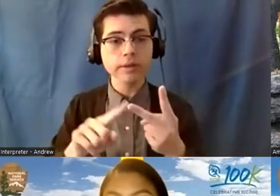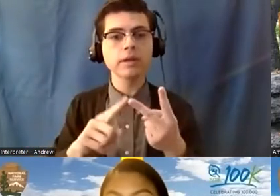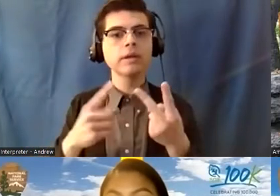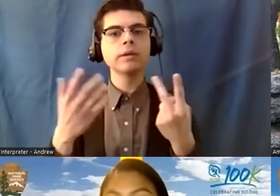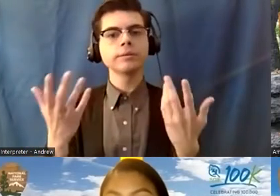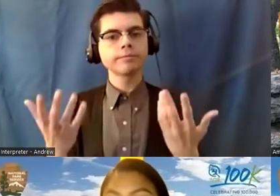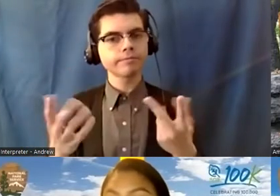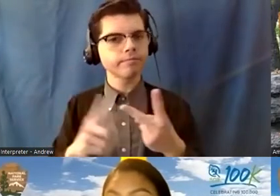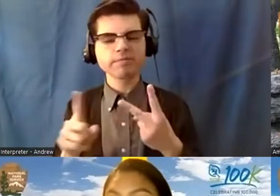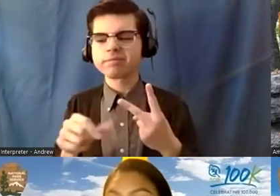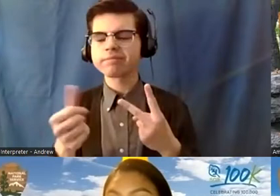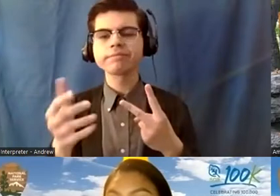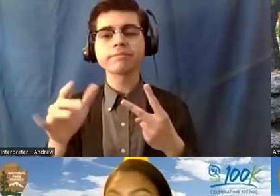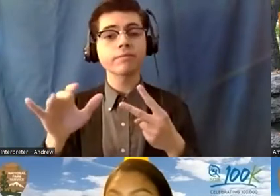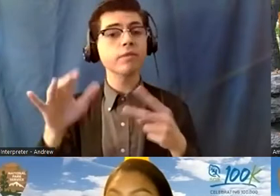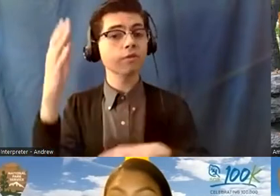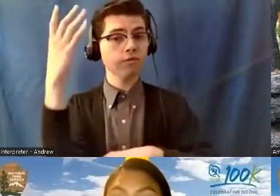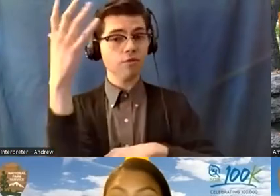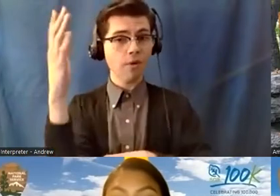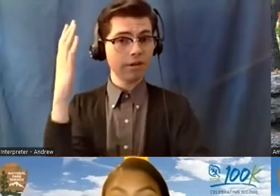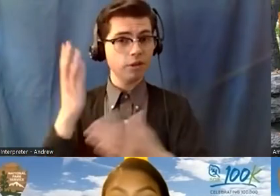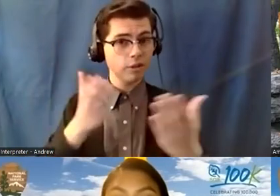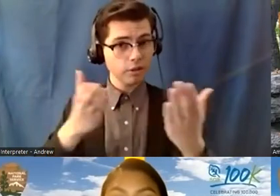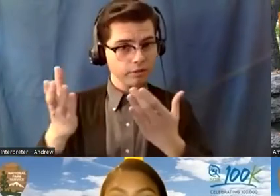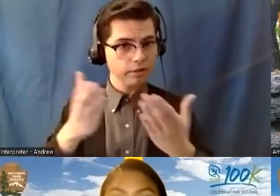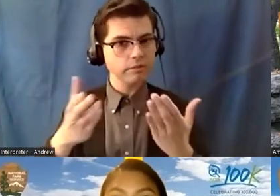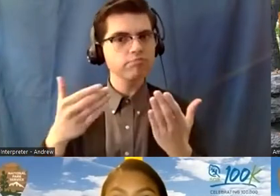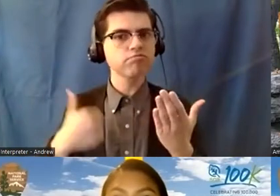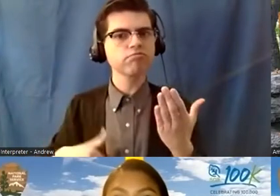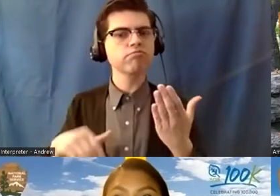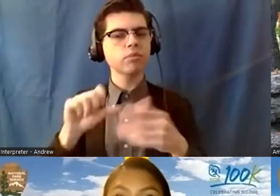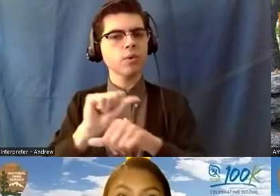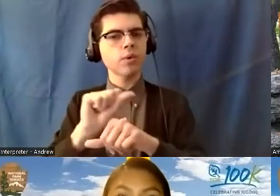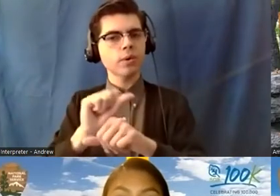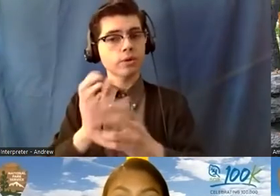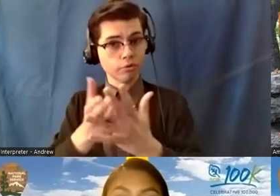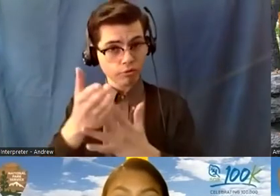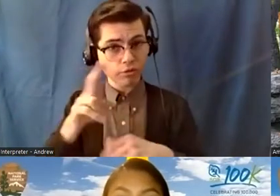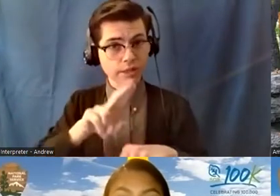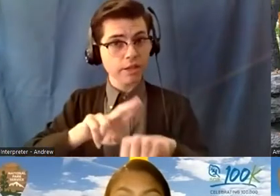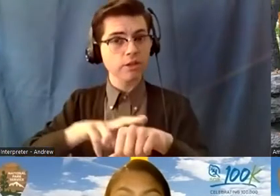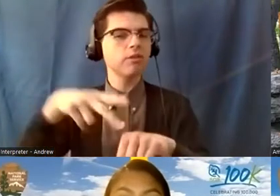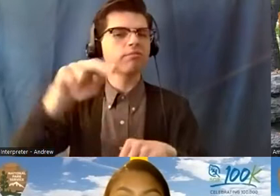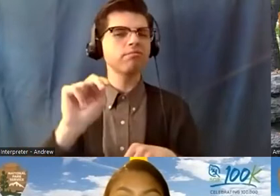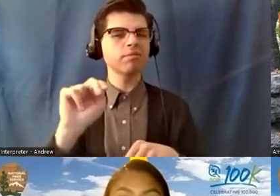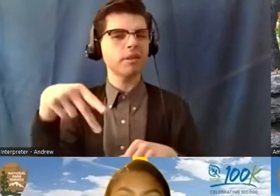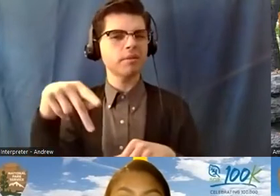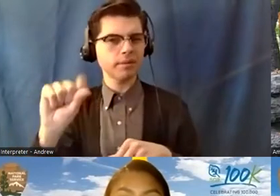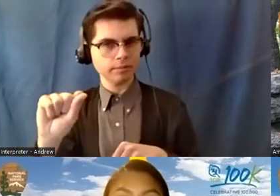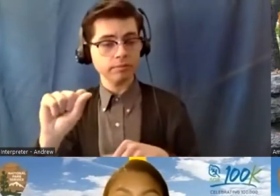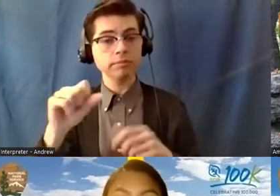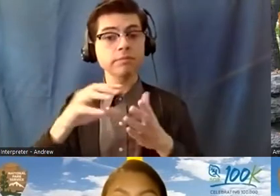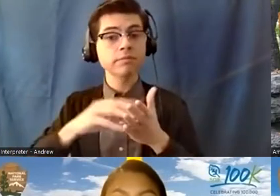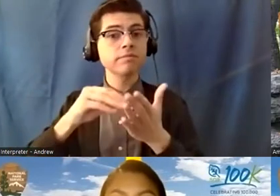Forest Service, as part of working through the National Park Service. I learned a lot